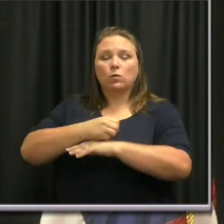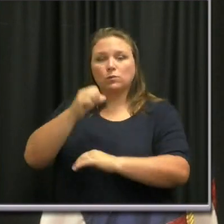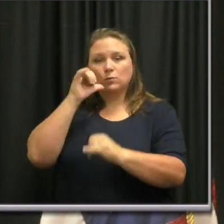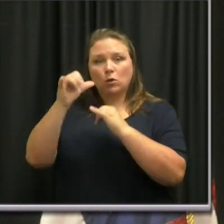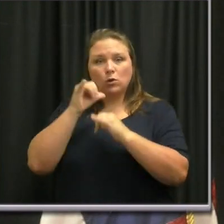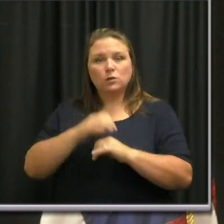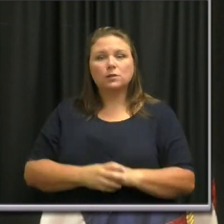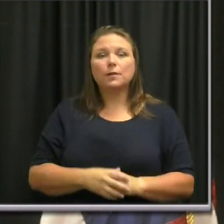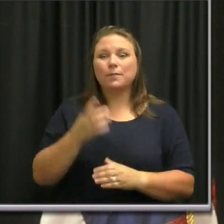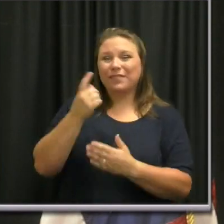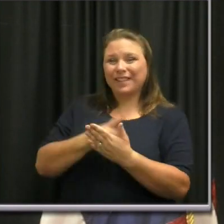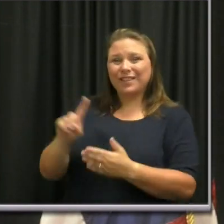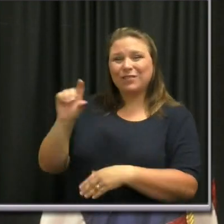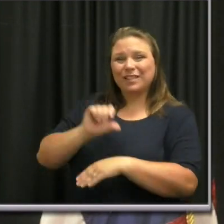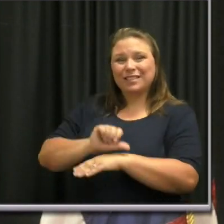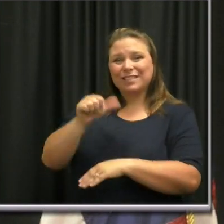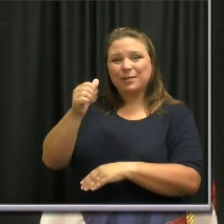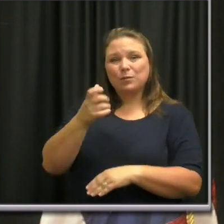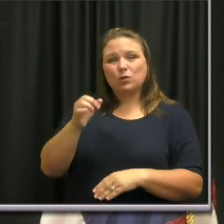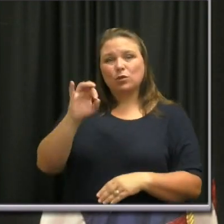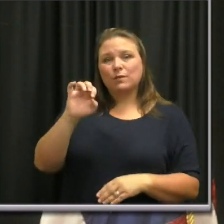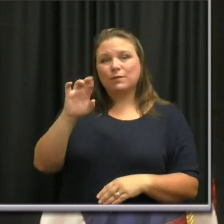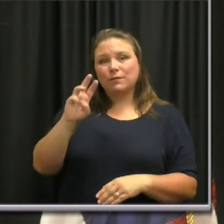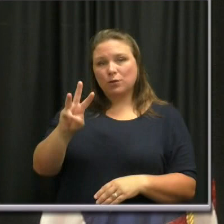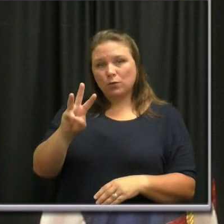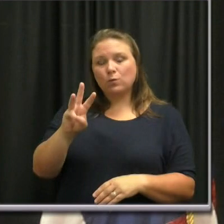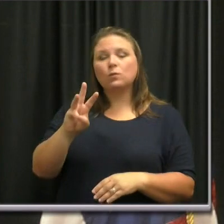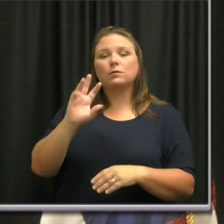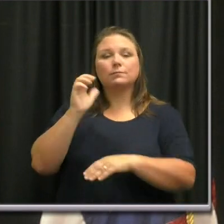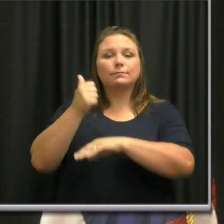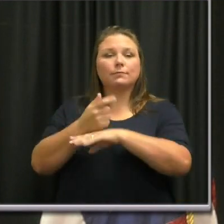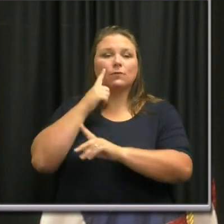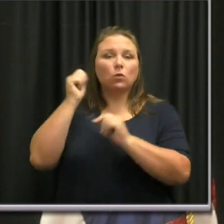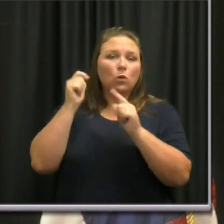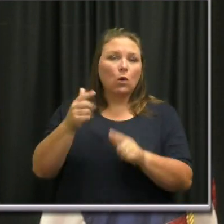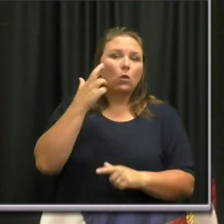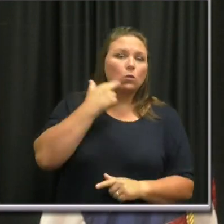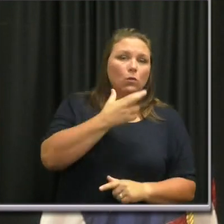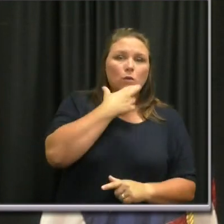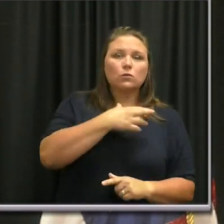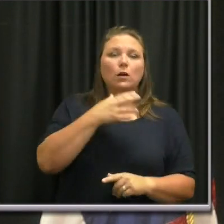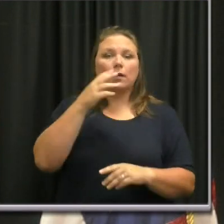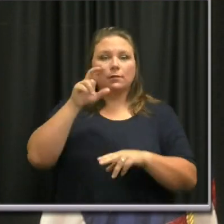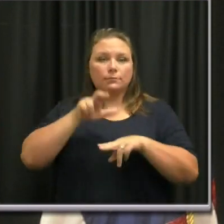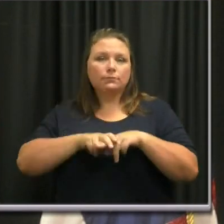And last week, a 10 p.m. curfew was implemented for all restaurants, dine-in services.